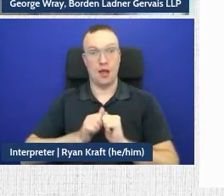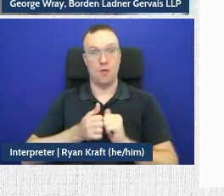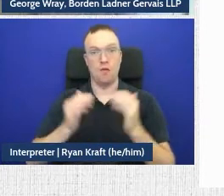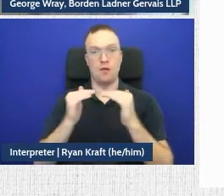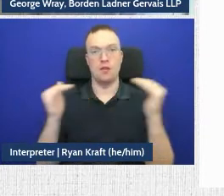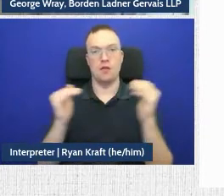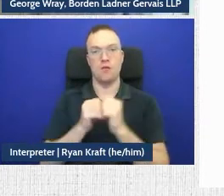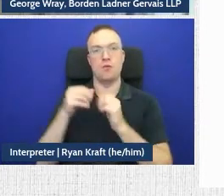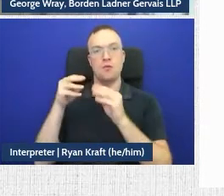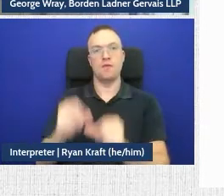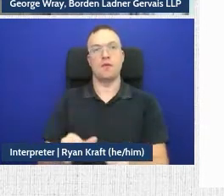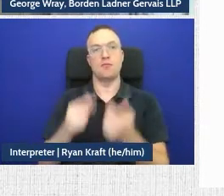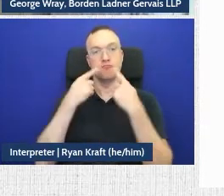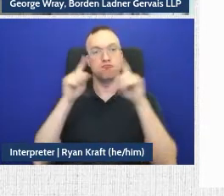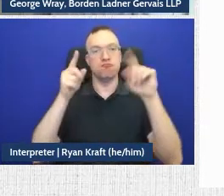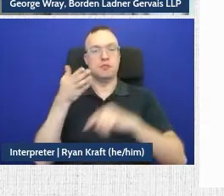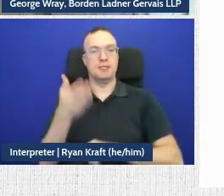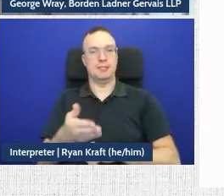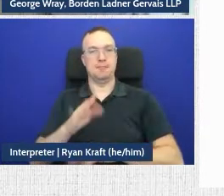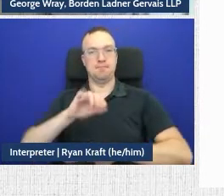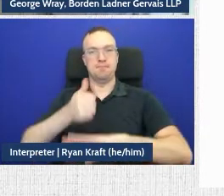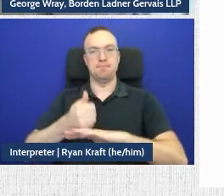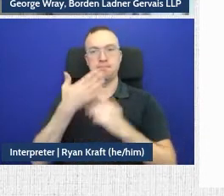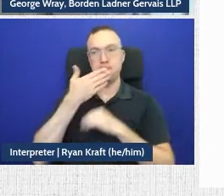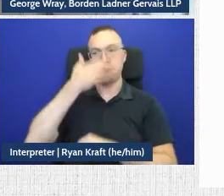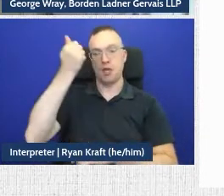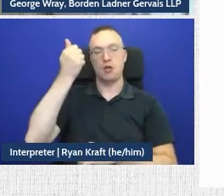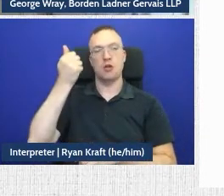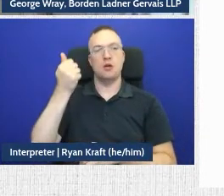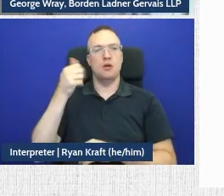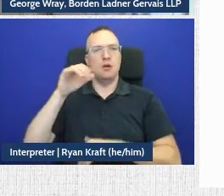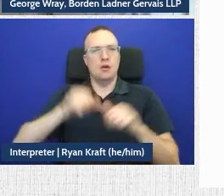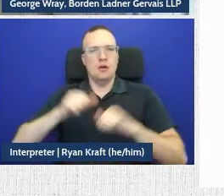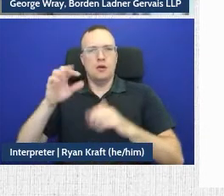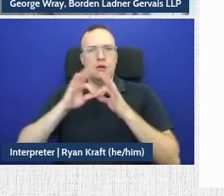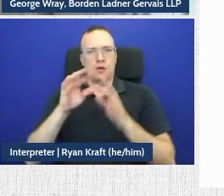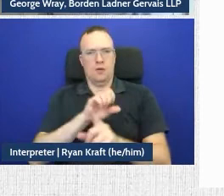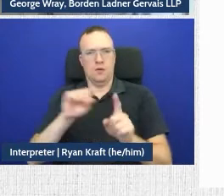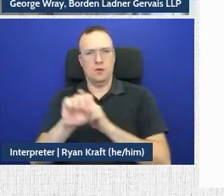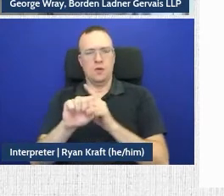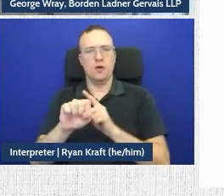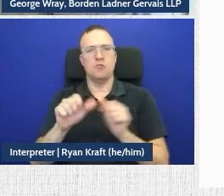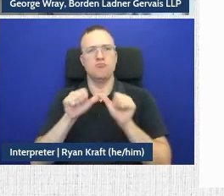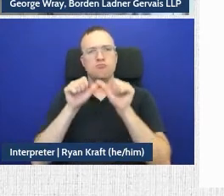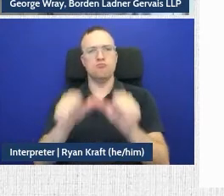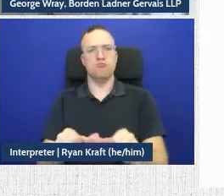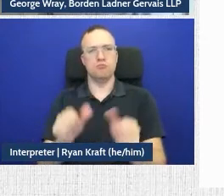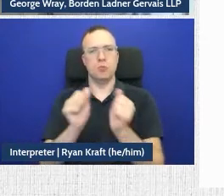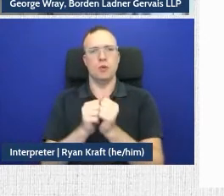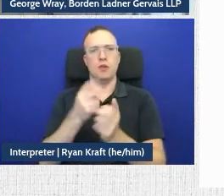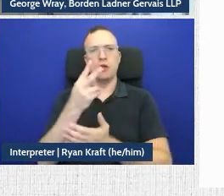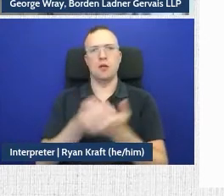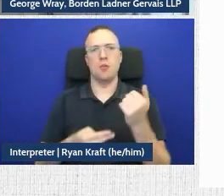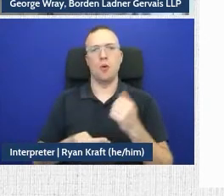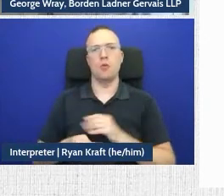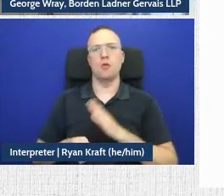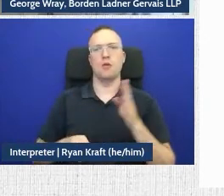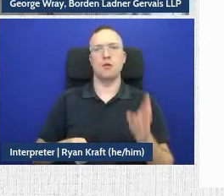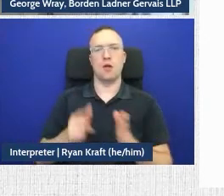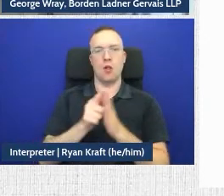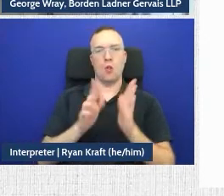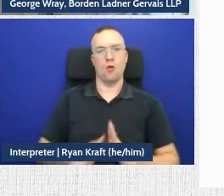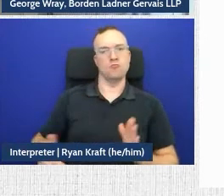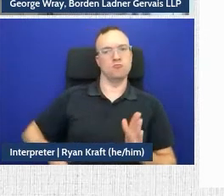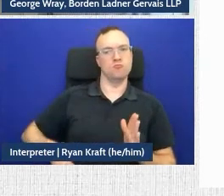efficiency and effectiveness in creating a better assessment of cases that is consistent with both awards and tuition and the